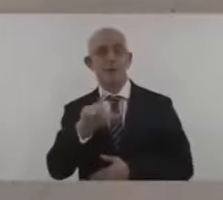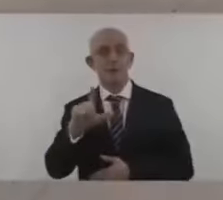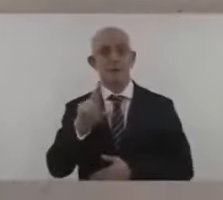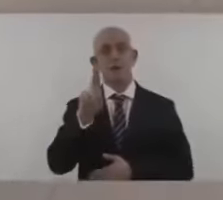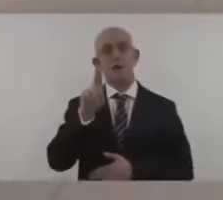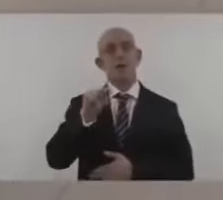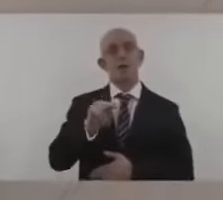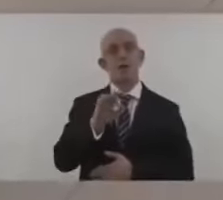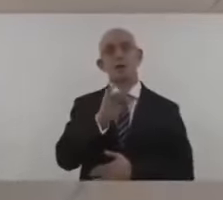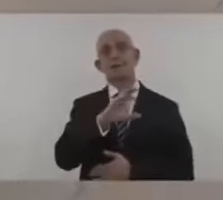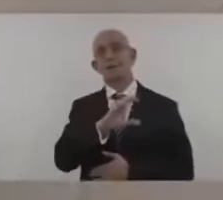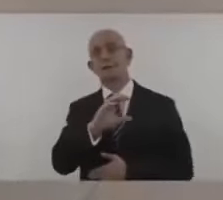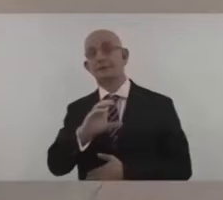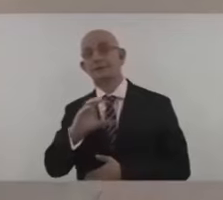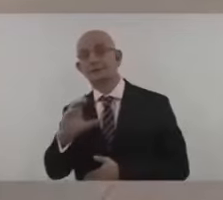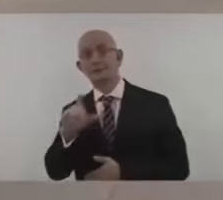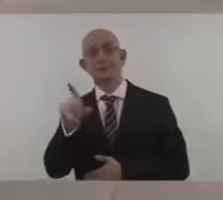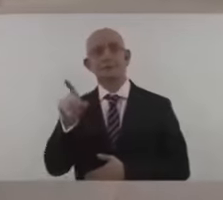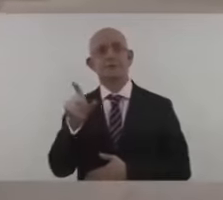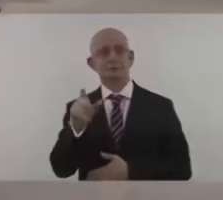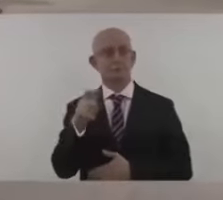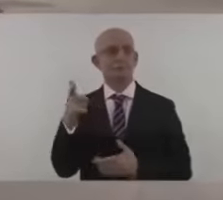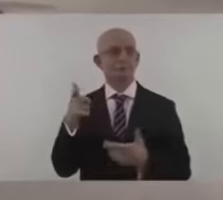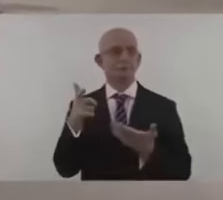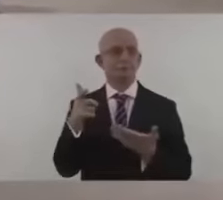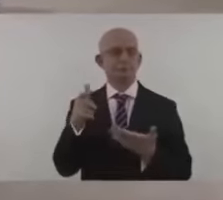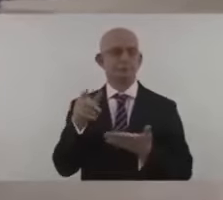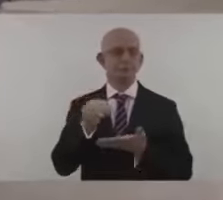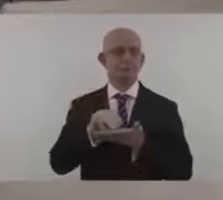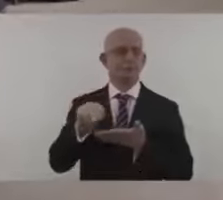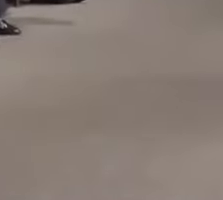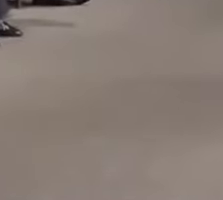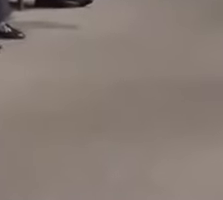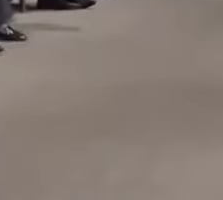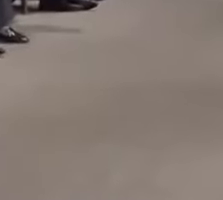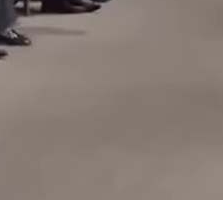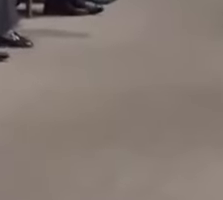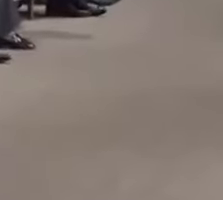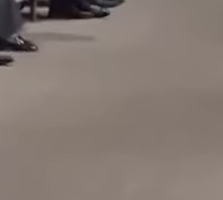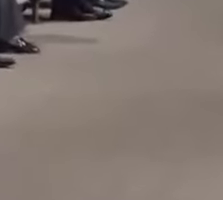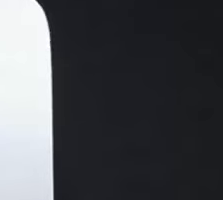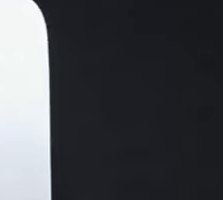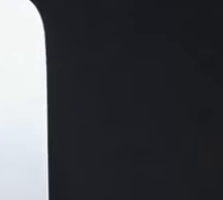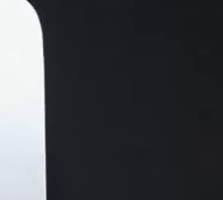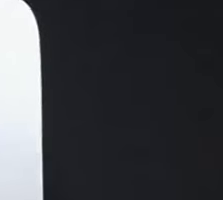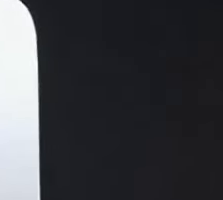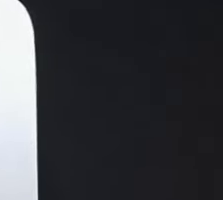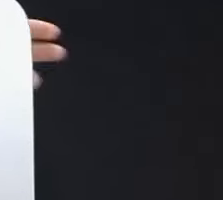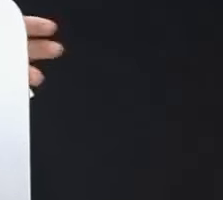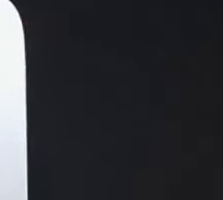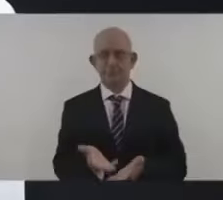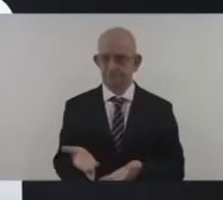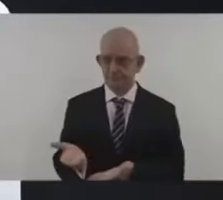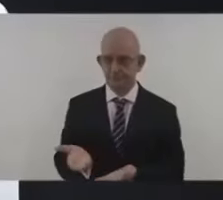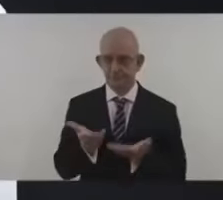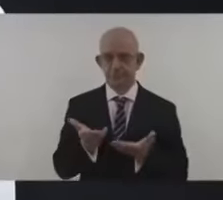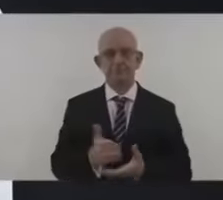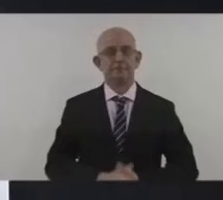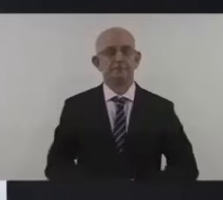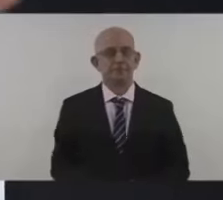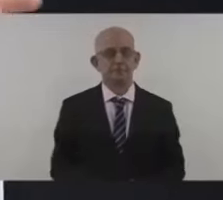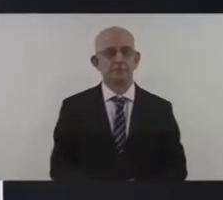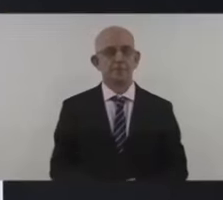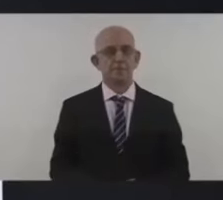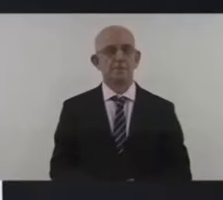do you really want even further global instability costing precious life united nations climate chief simon steel asked delegates